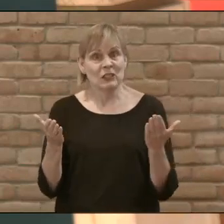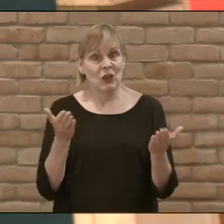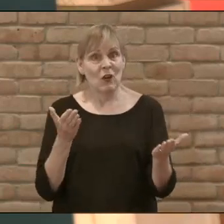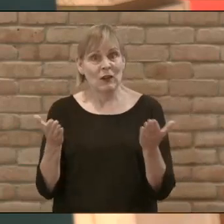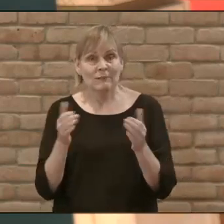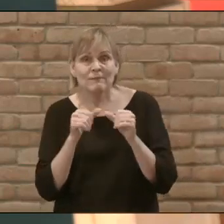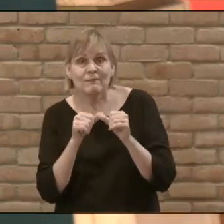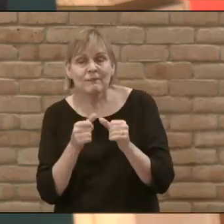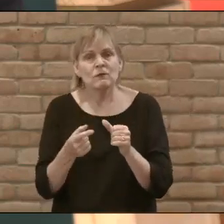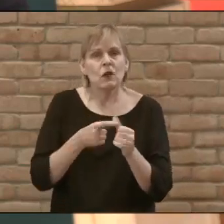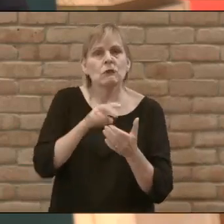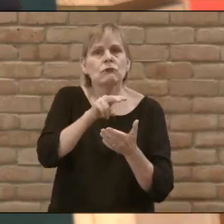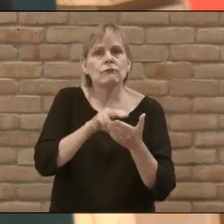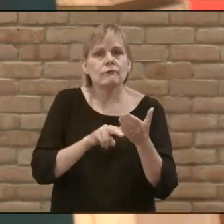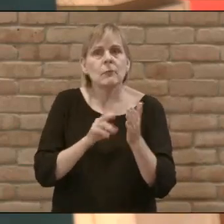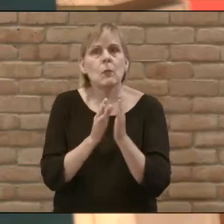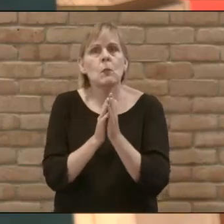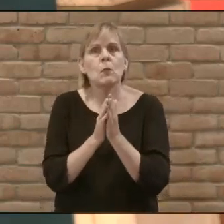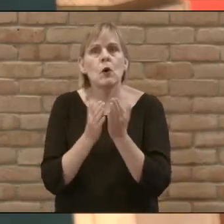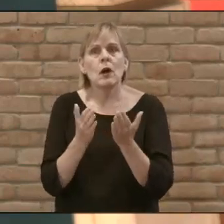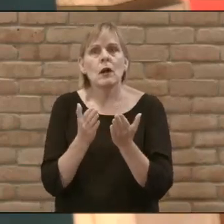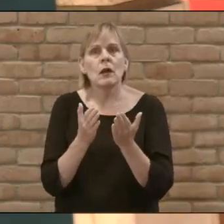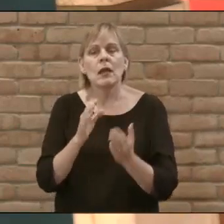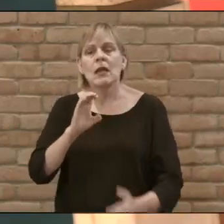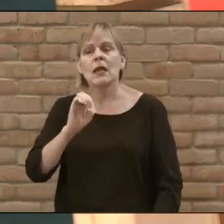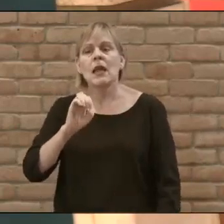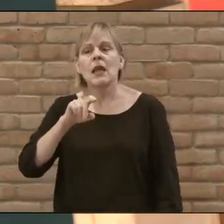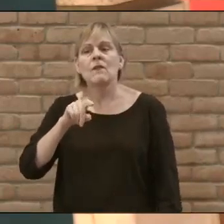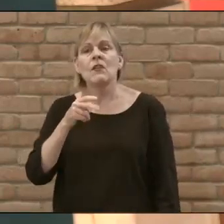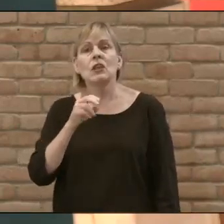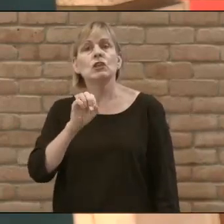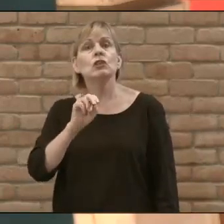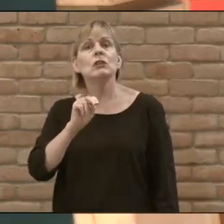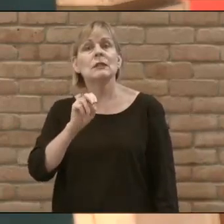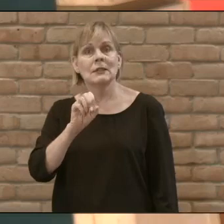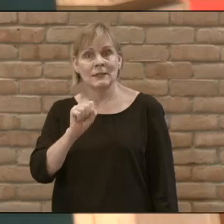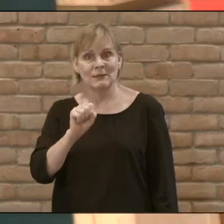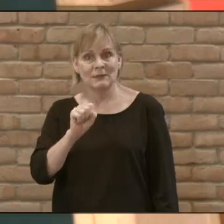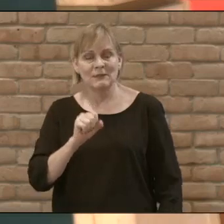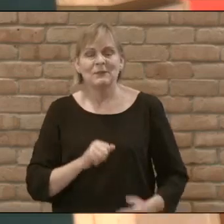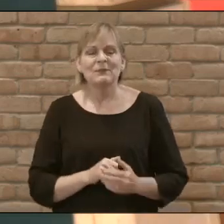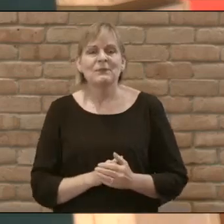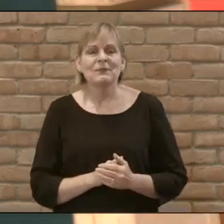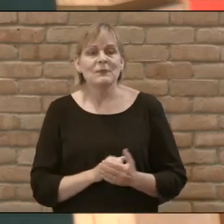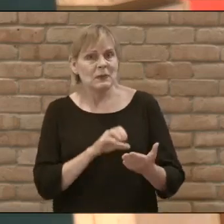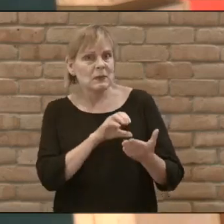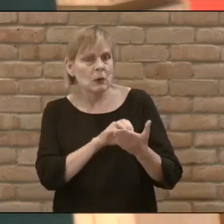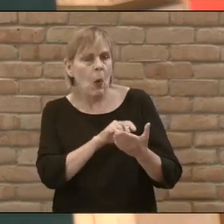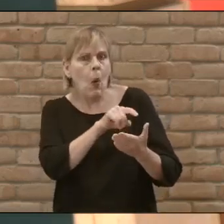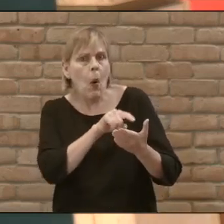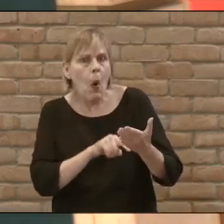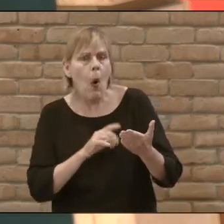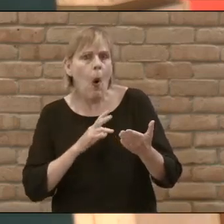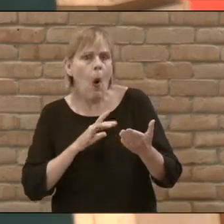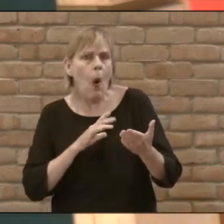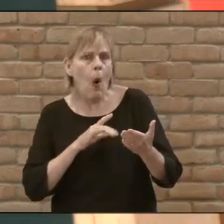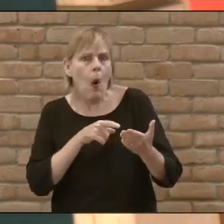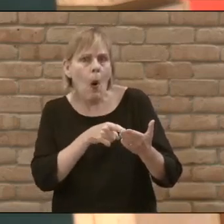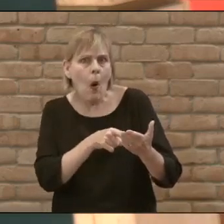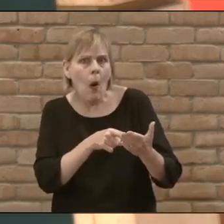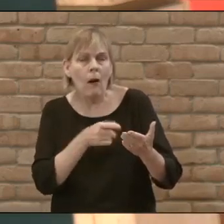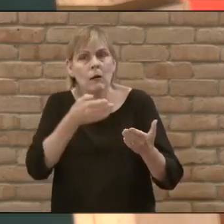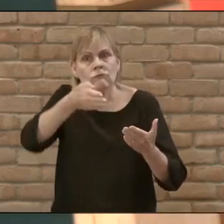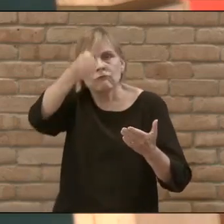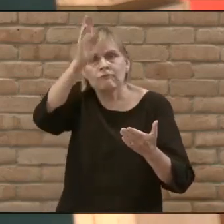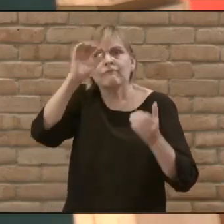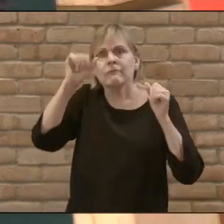Our first reading comes from the book of Ephesians And as we look at Ephesians It's this great scripture About how